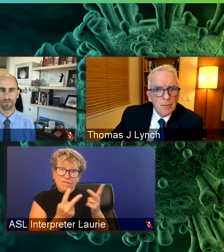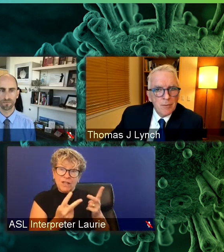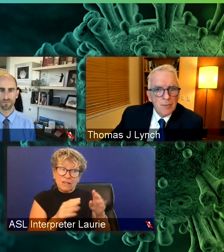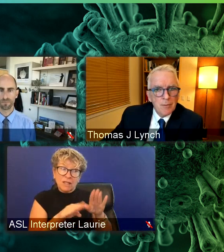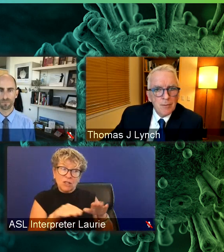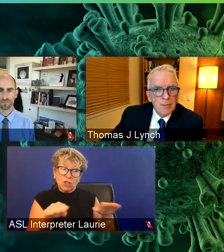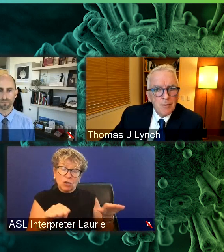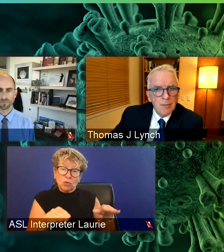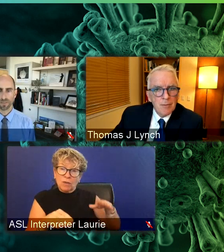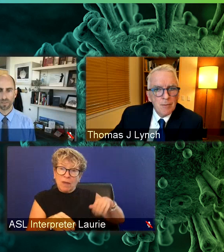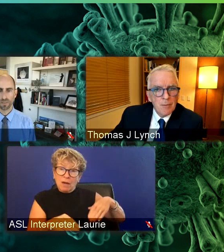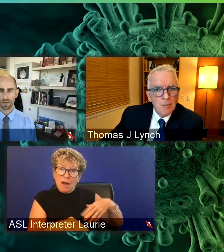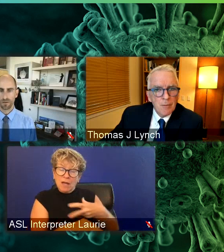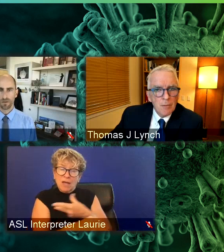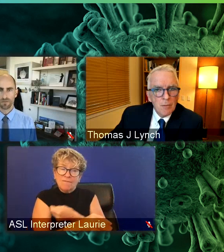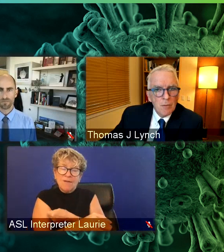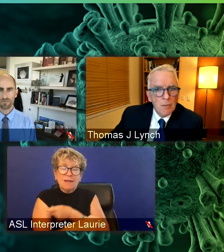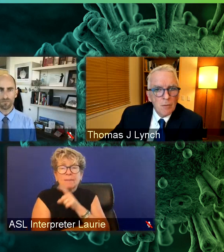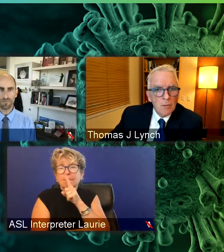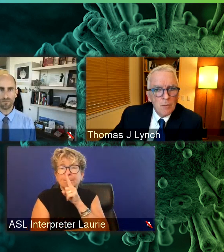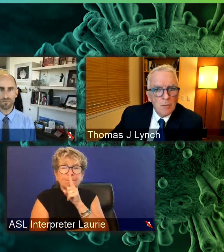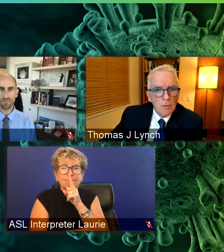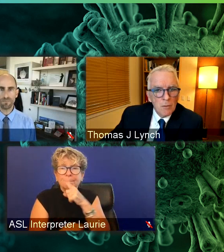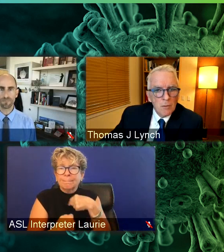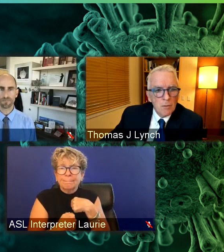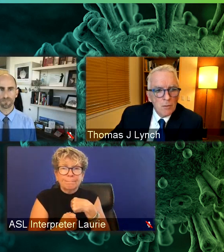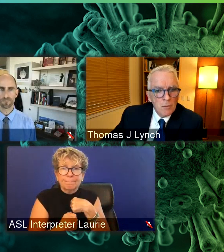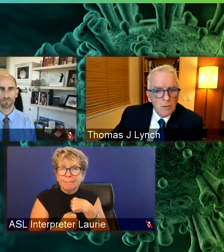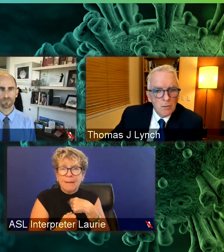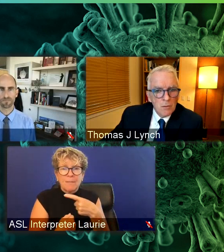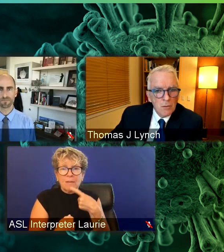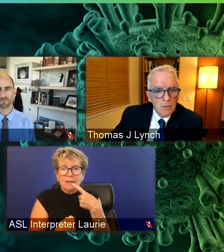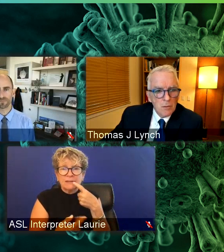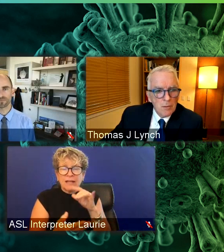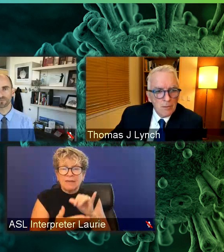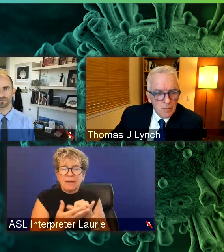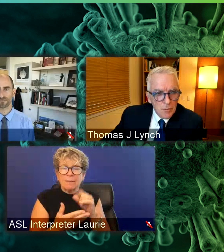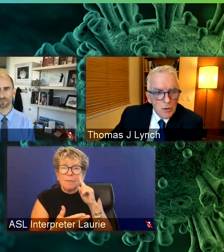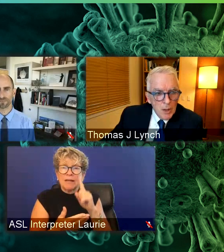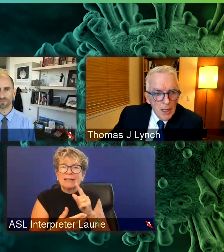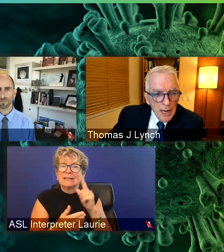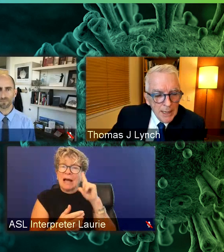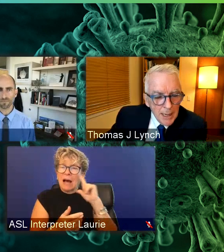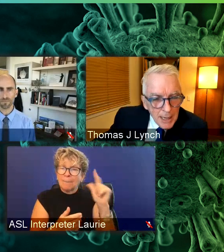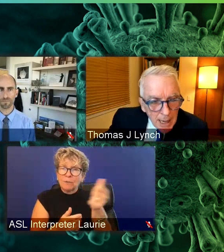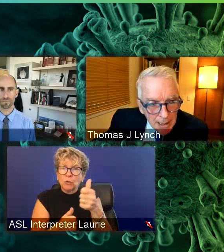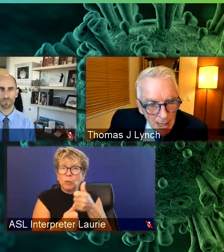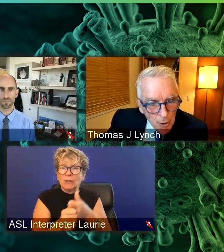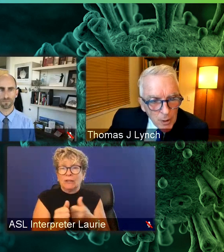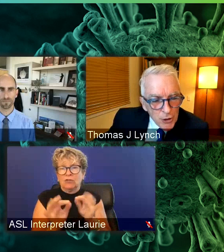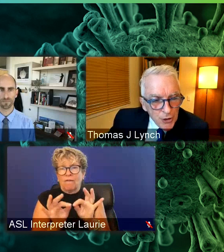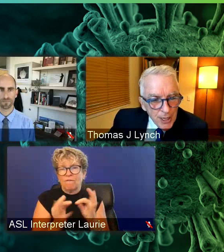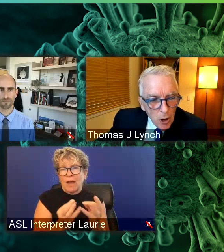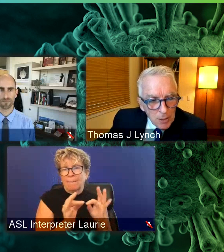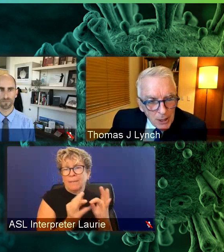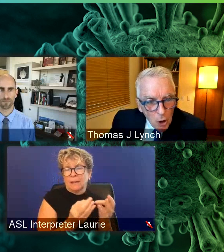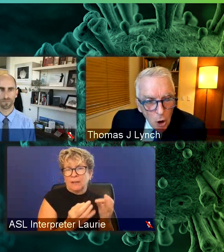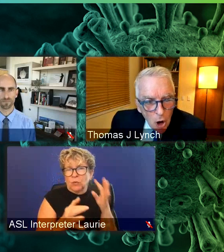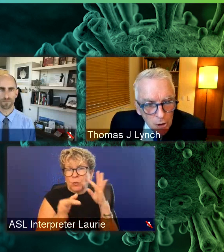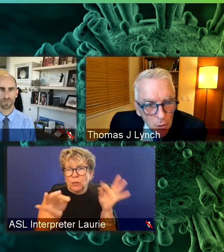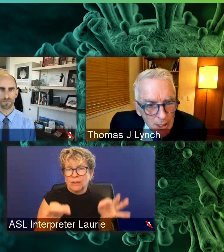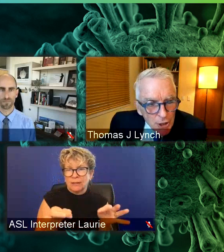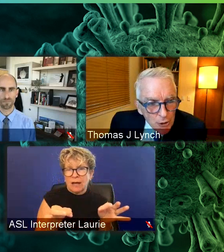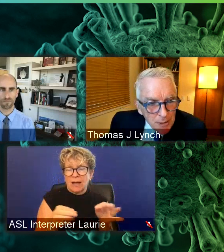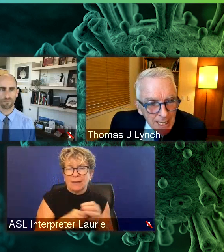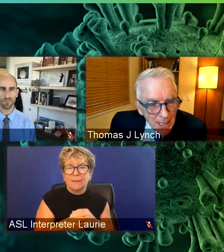some of these things are kind of individual families will have to make these decisions. And I don't want you to think often that